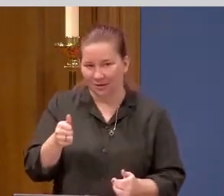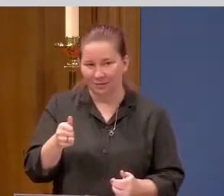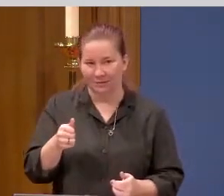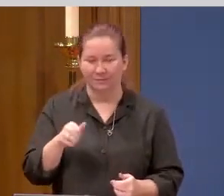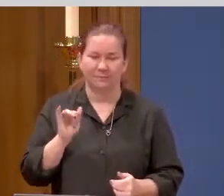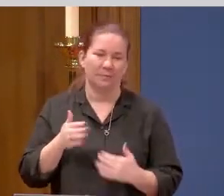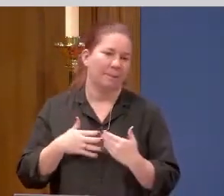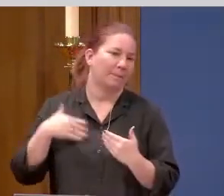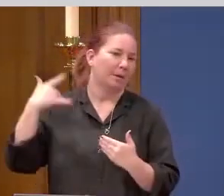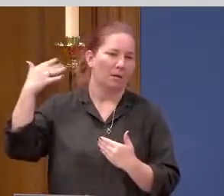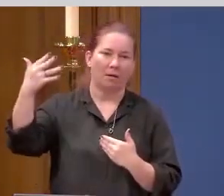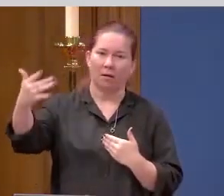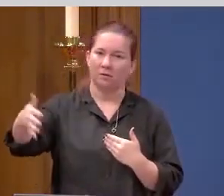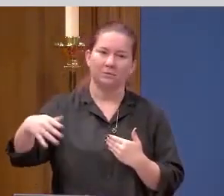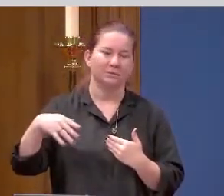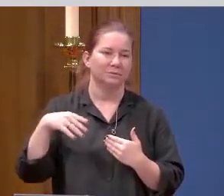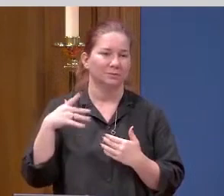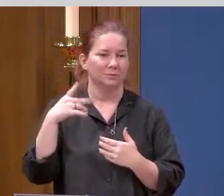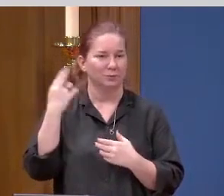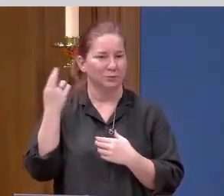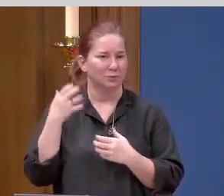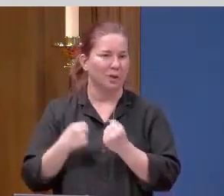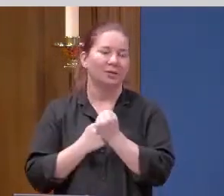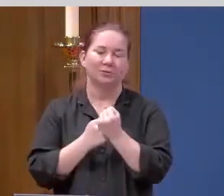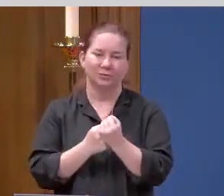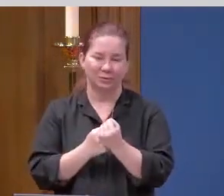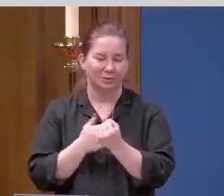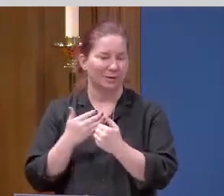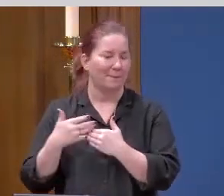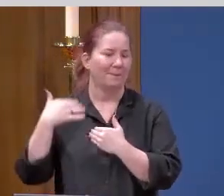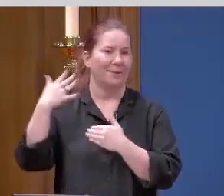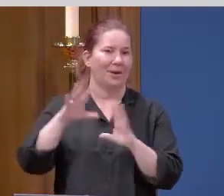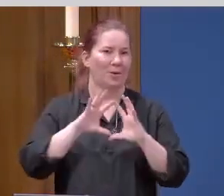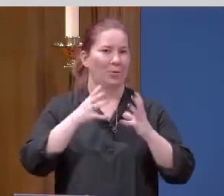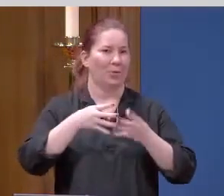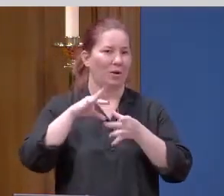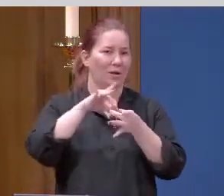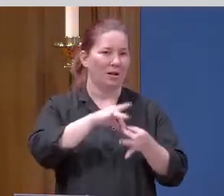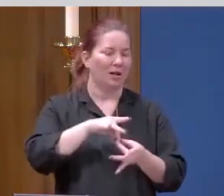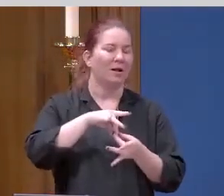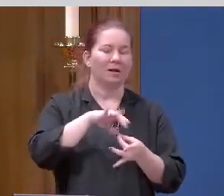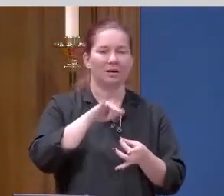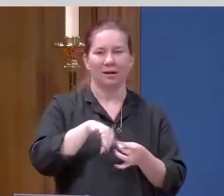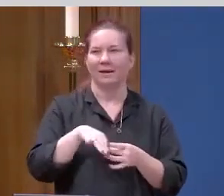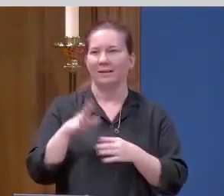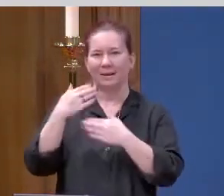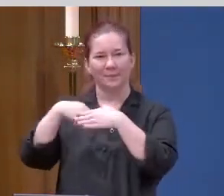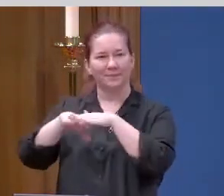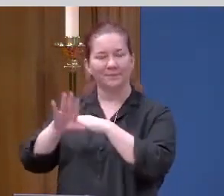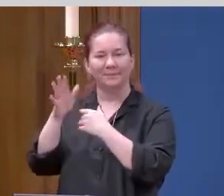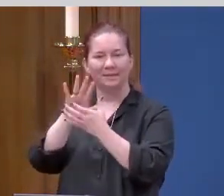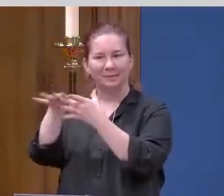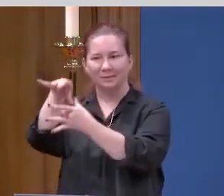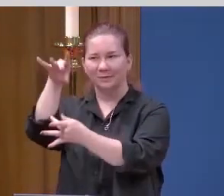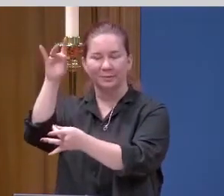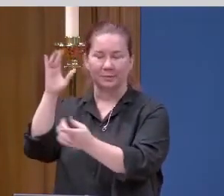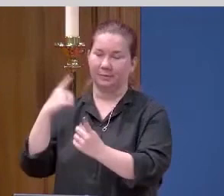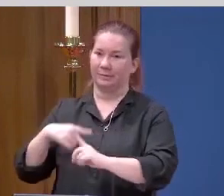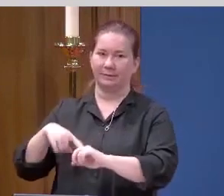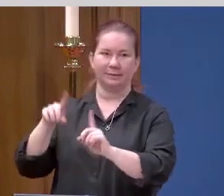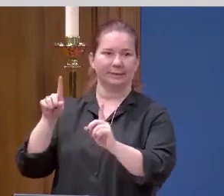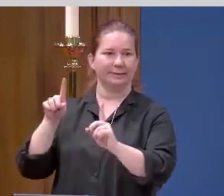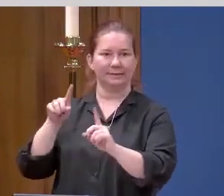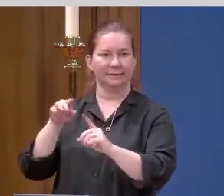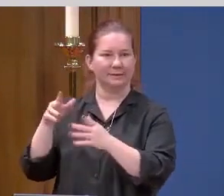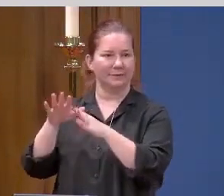beyond the rational. It extends beyond the worldly and reaches into the spiritual, which is a whole different